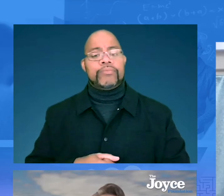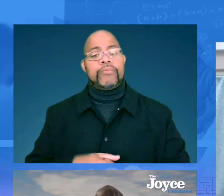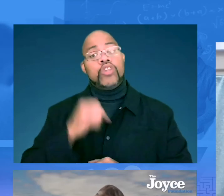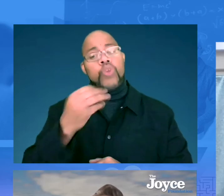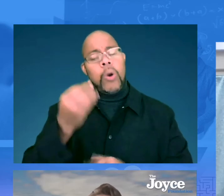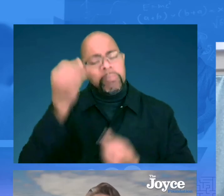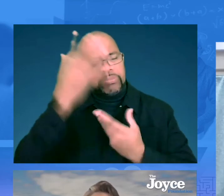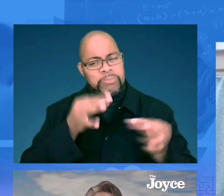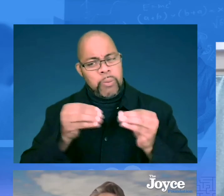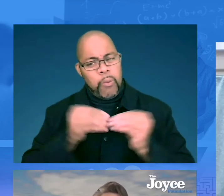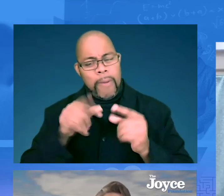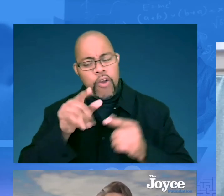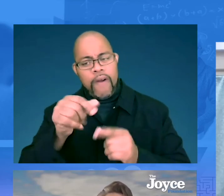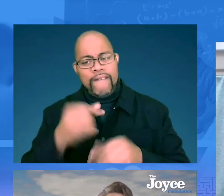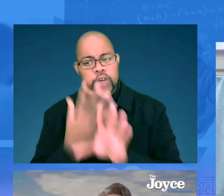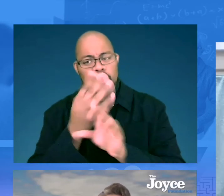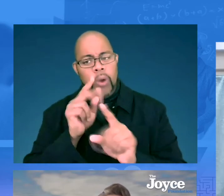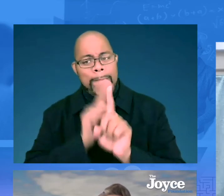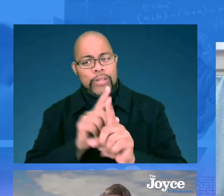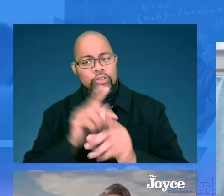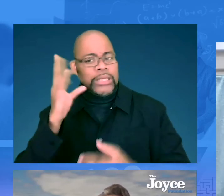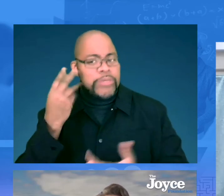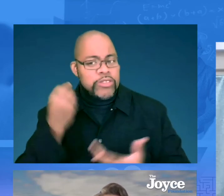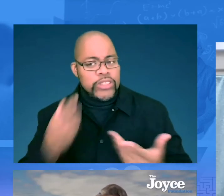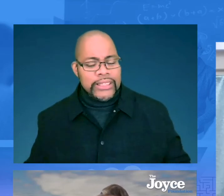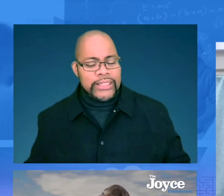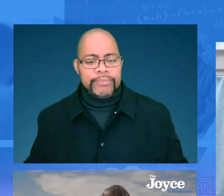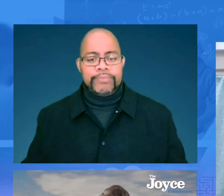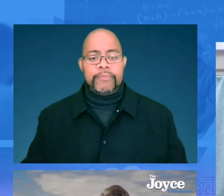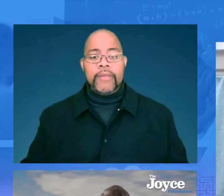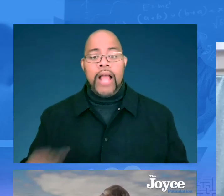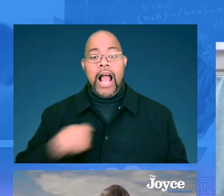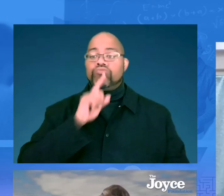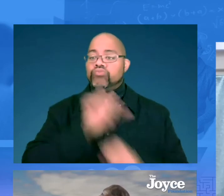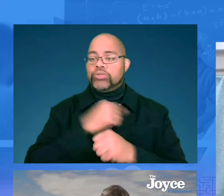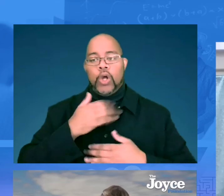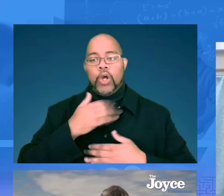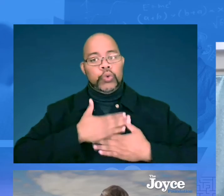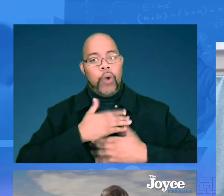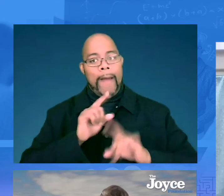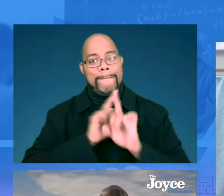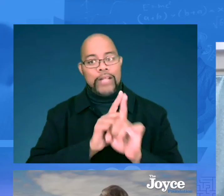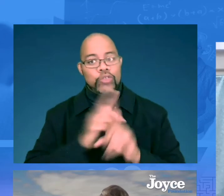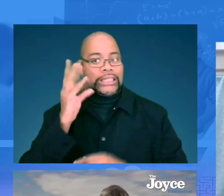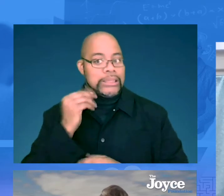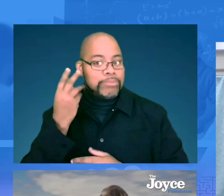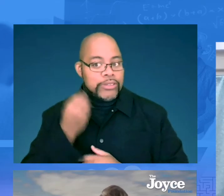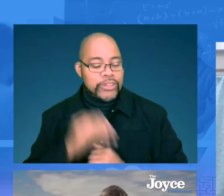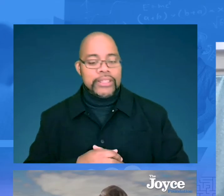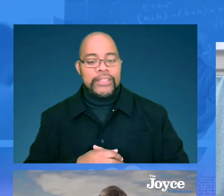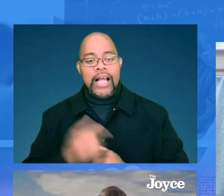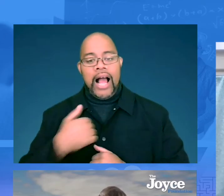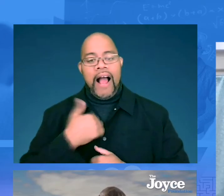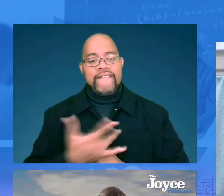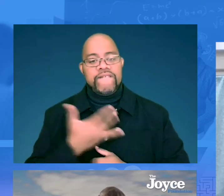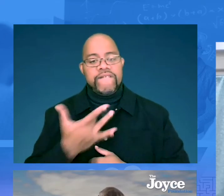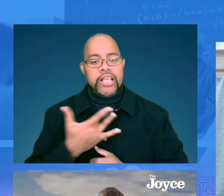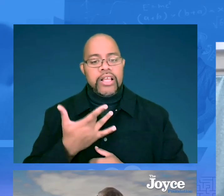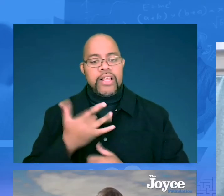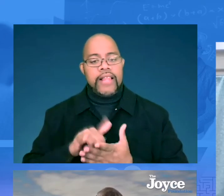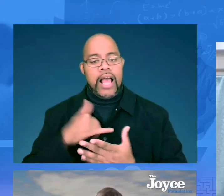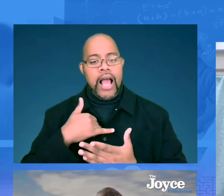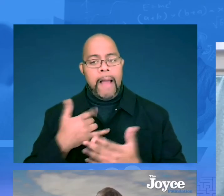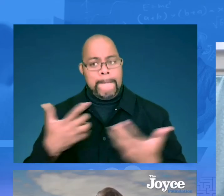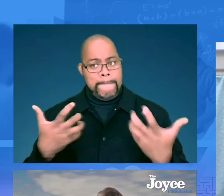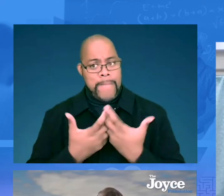Suburban area. Okay, great. So, tell us a little bit about your virtual mentoring experience. I have truly enjoyed the mentoring experience.